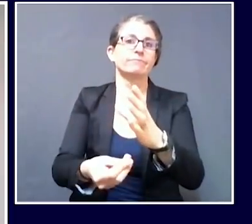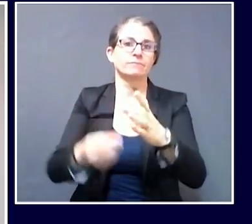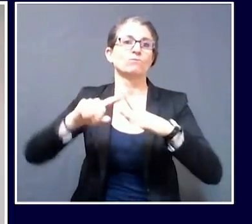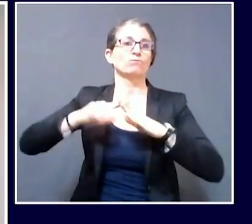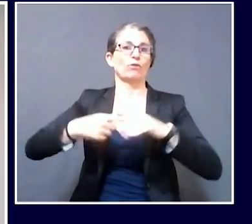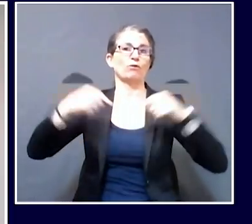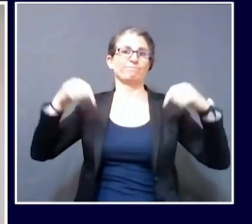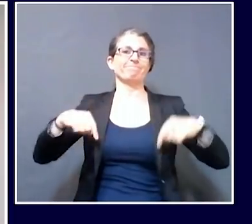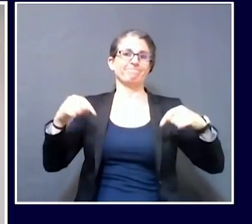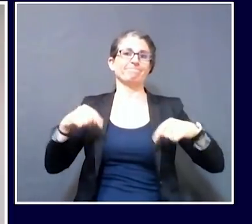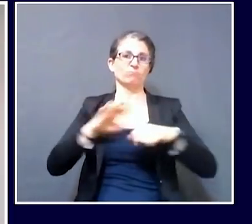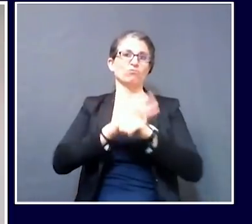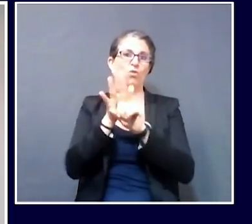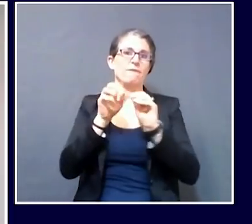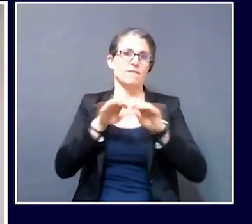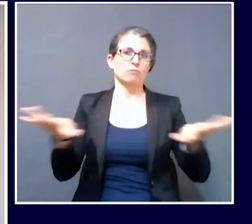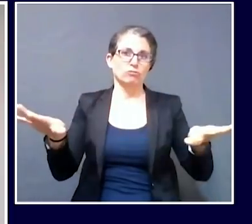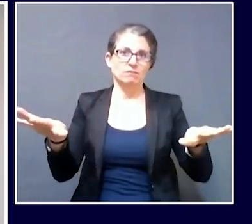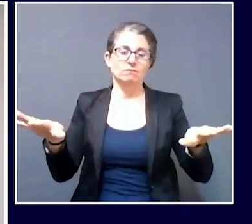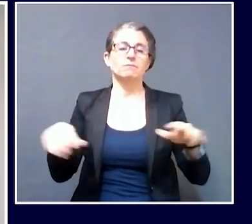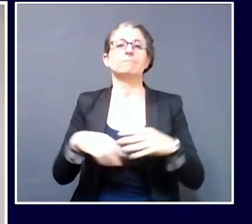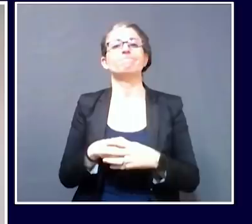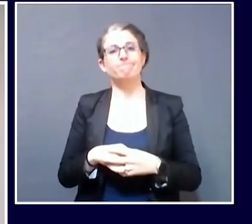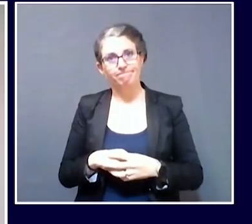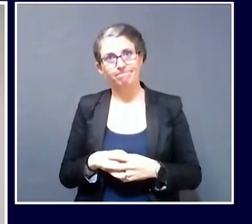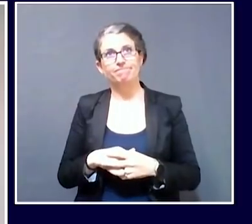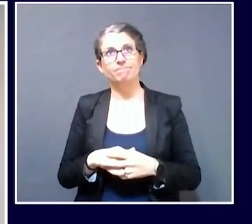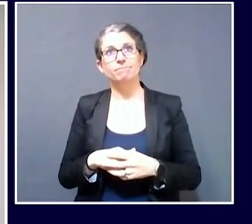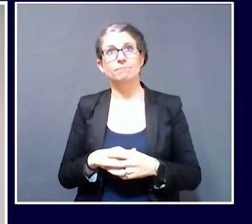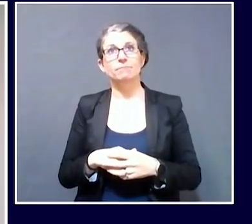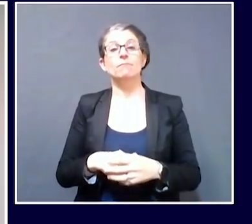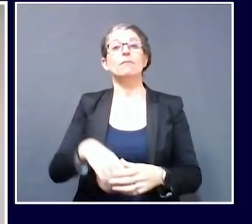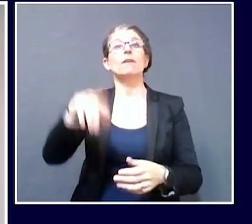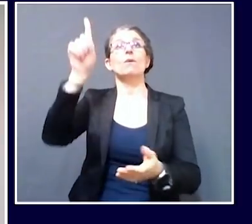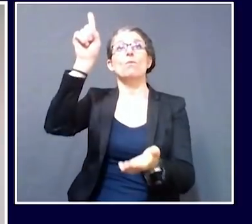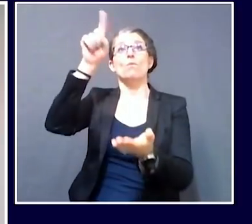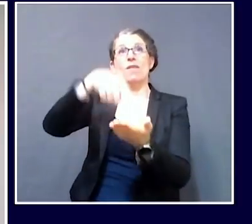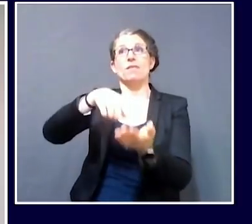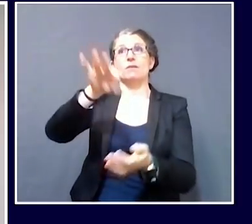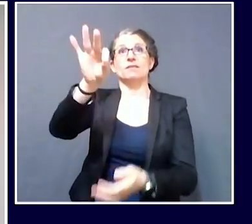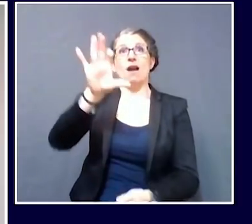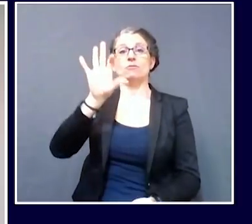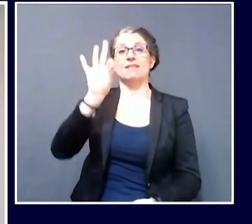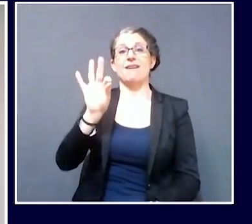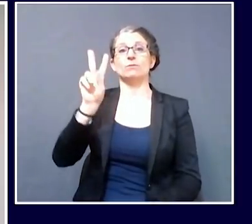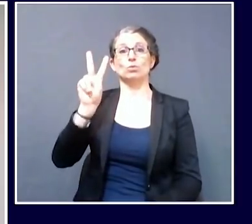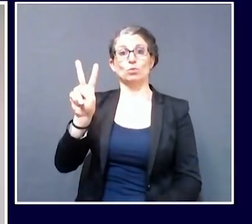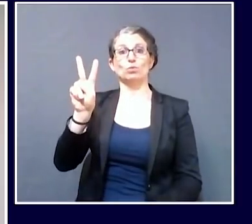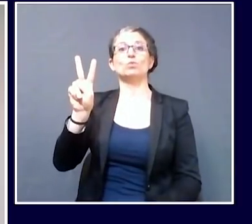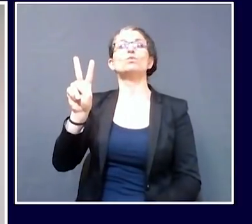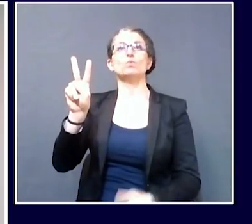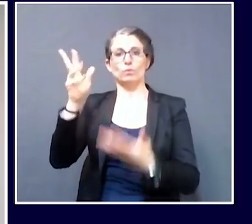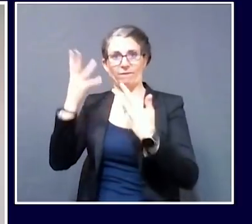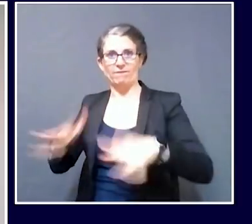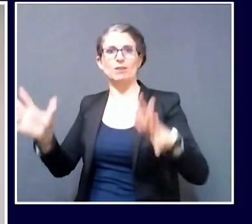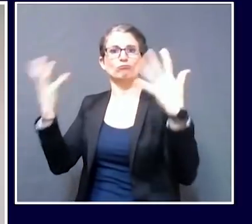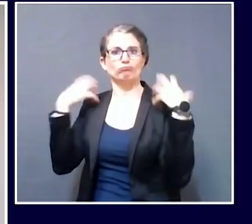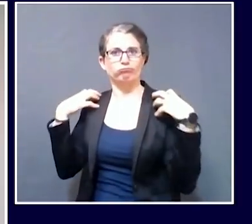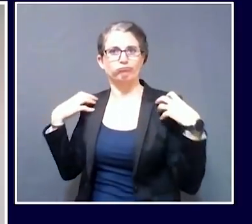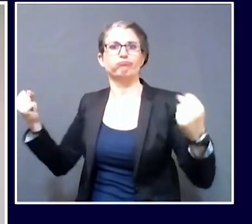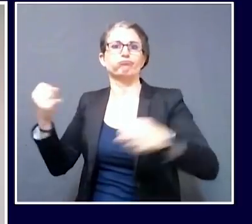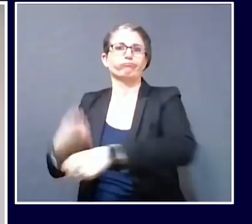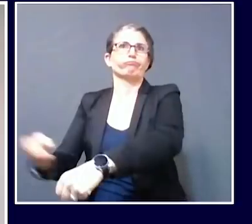Overall, 1,992 individuals have recovered, an increase of 101